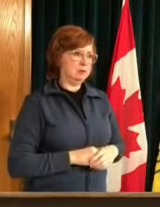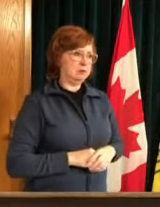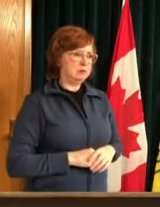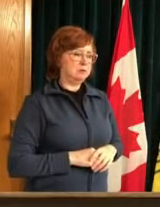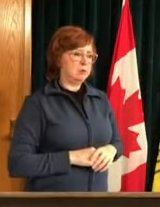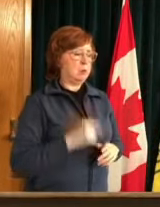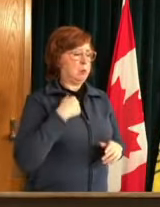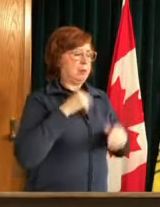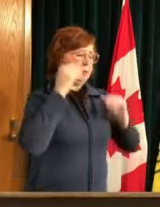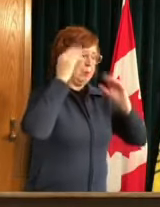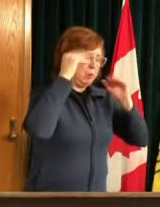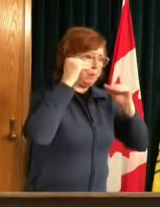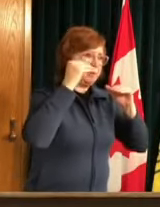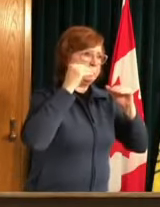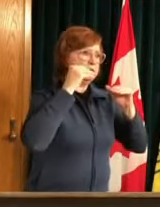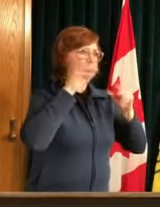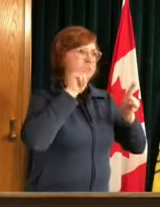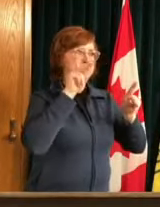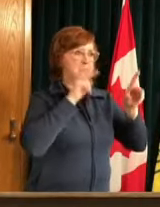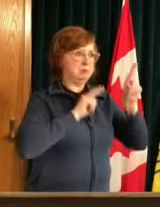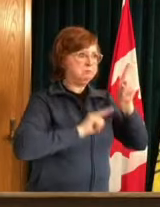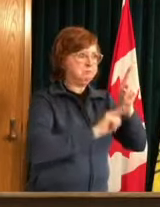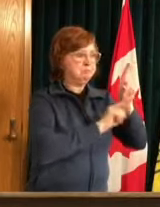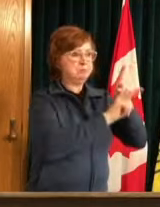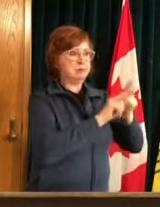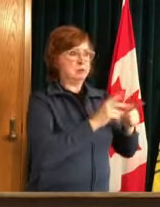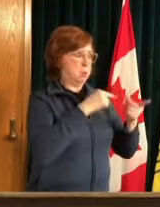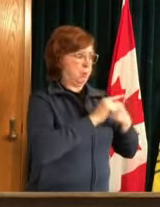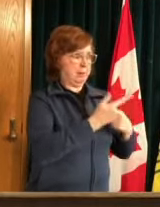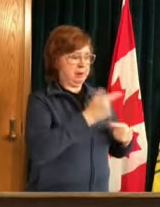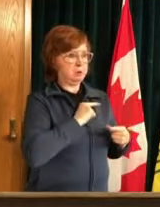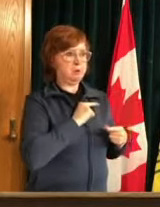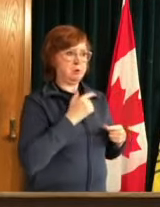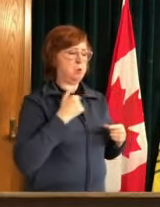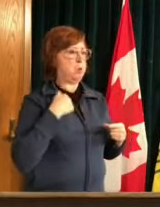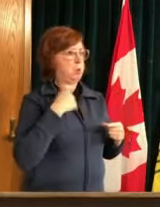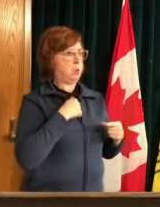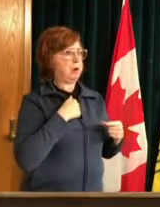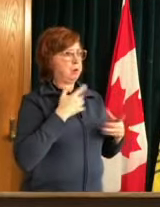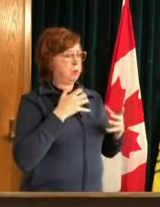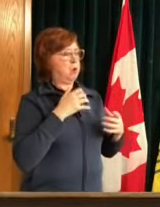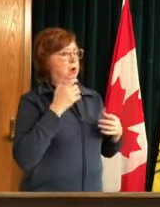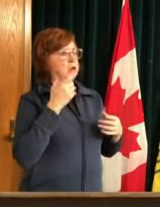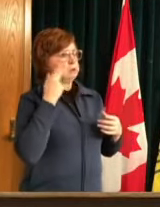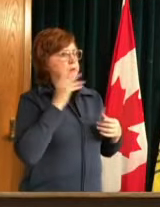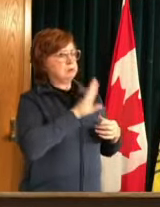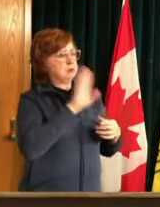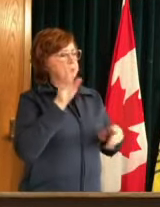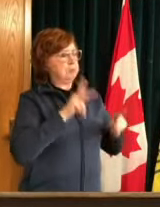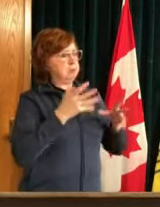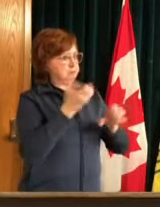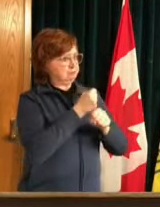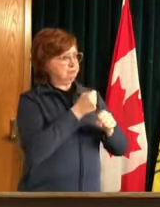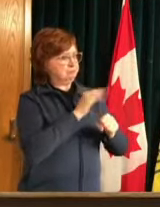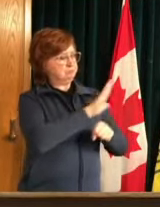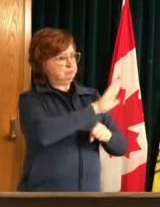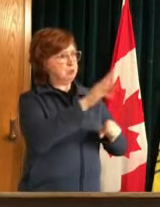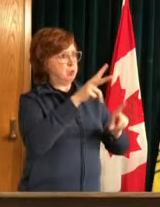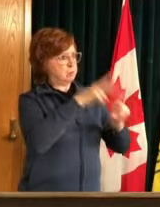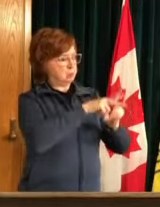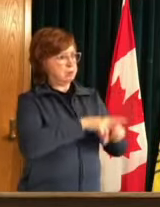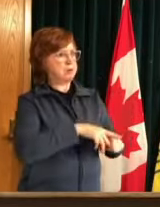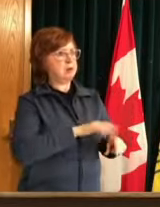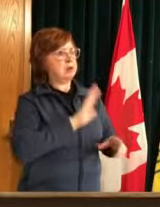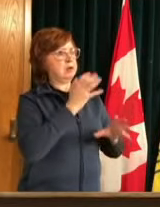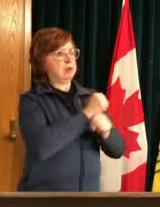you know look forward to and getting taking the opportunity to make their appointment and and ultimately get their uh their vaccine